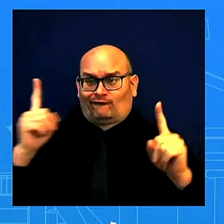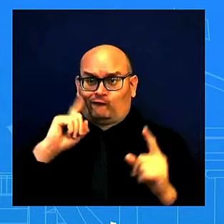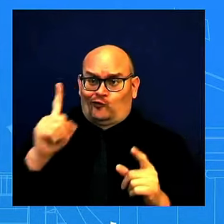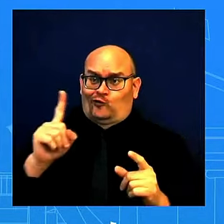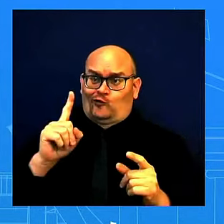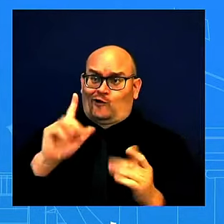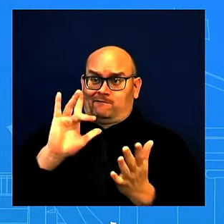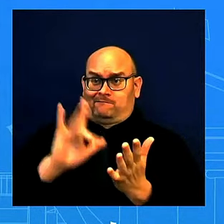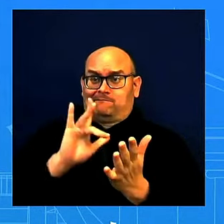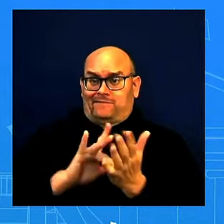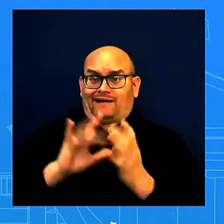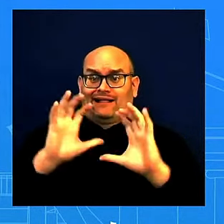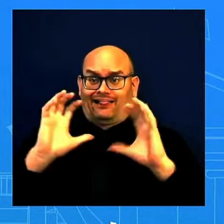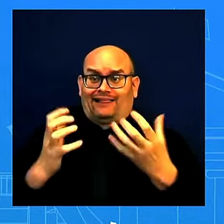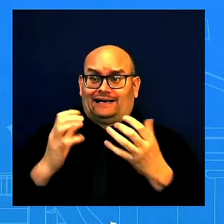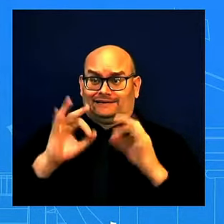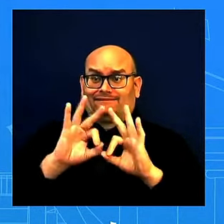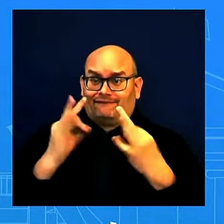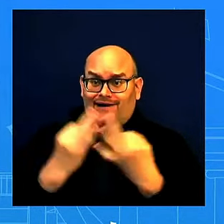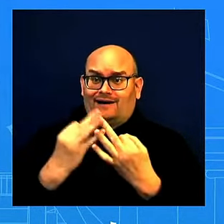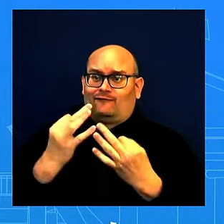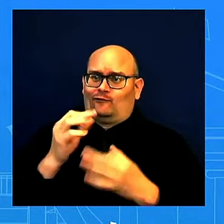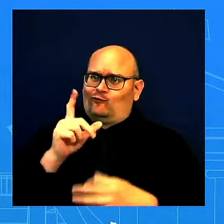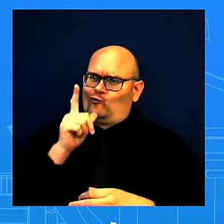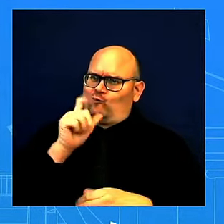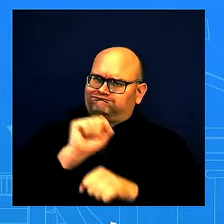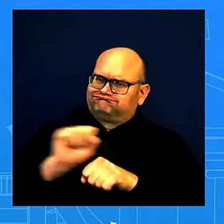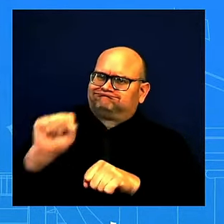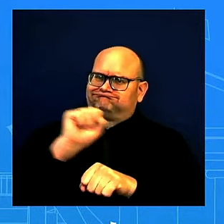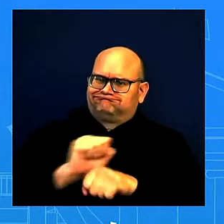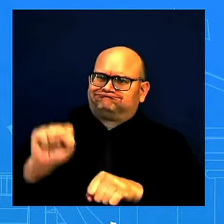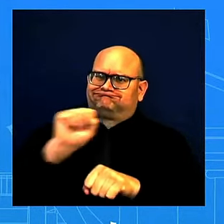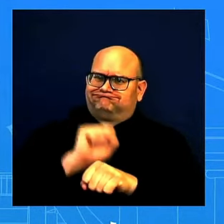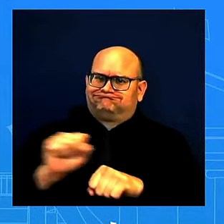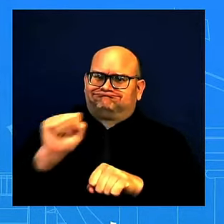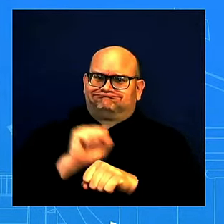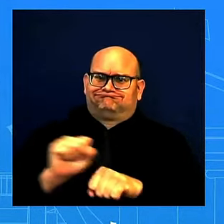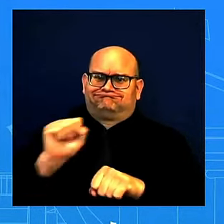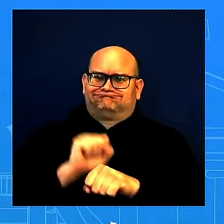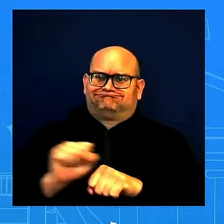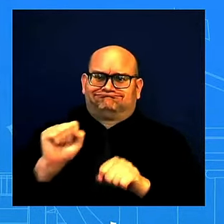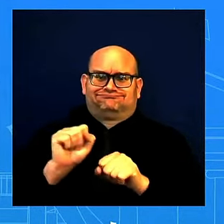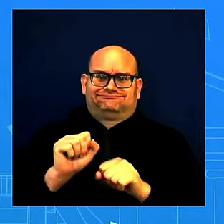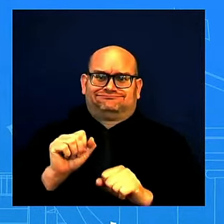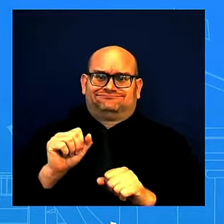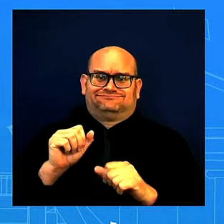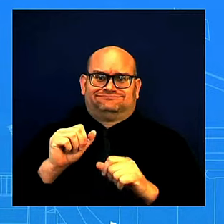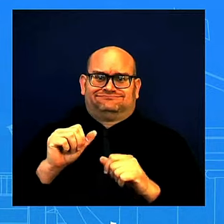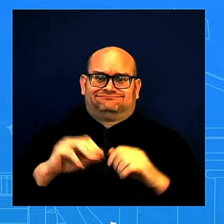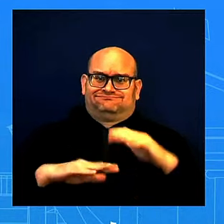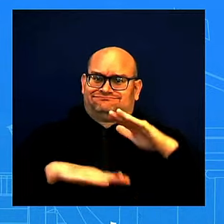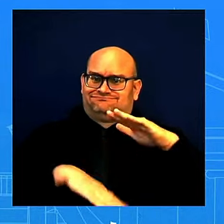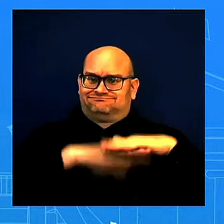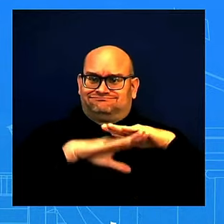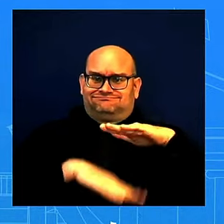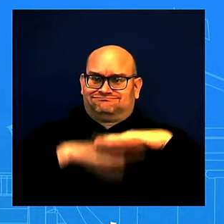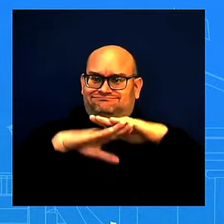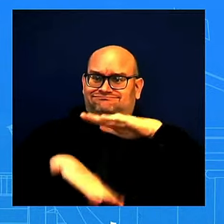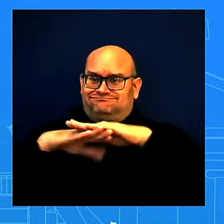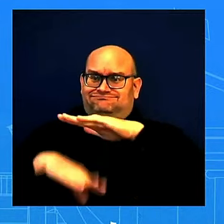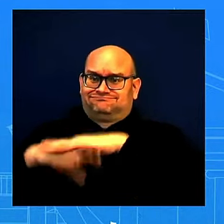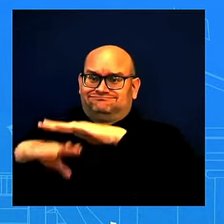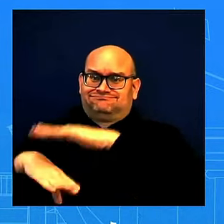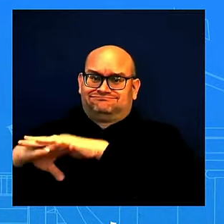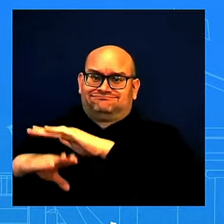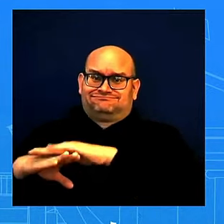is incredibly important. Let's not forget, we've got to continue to work on capping prescription drugs. This is something that the President was able to do via the